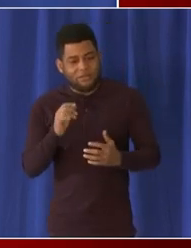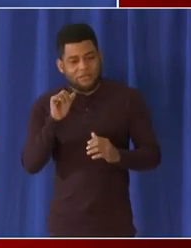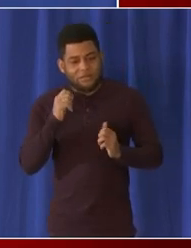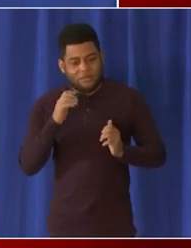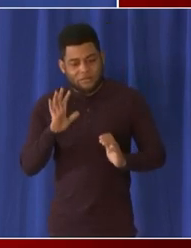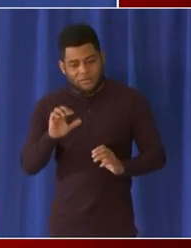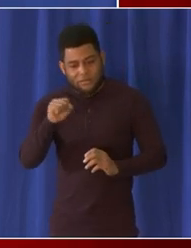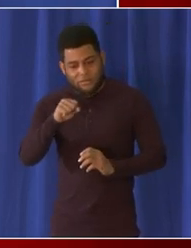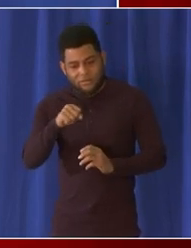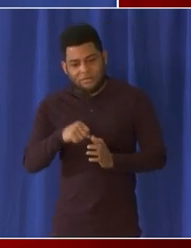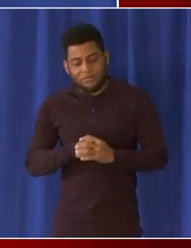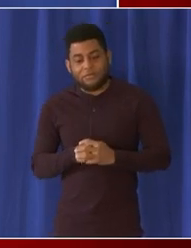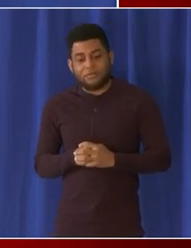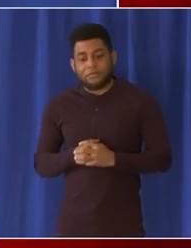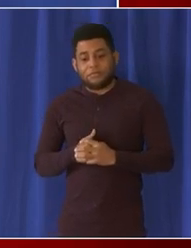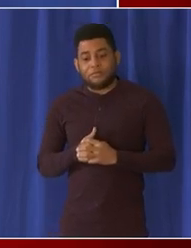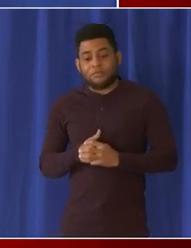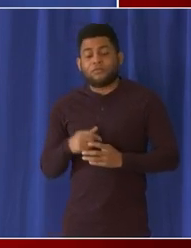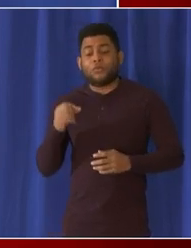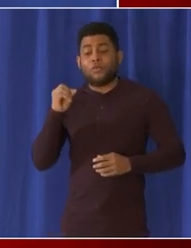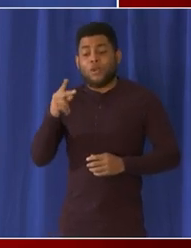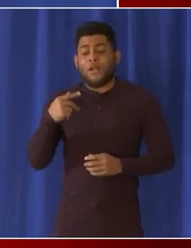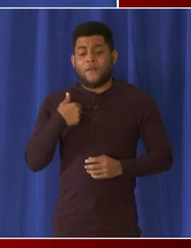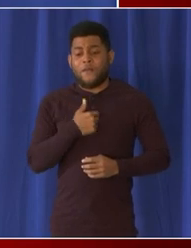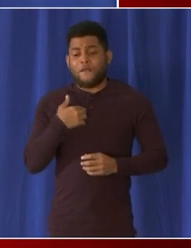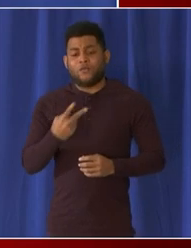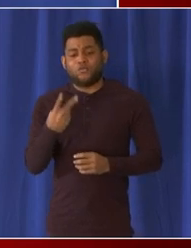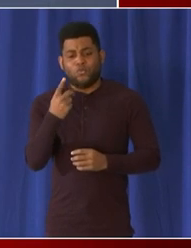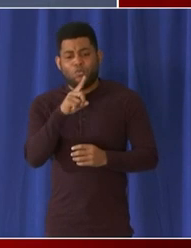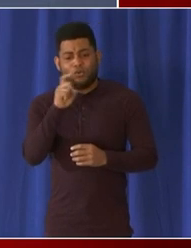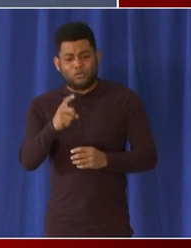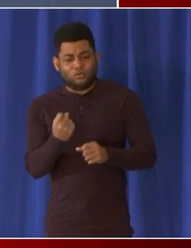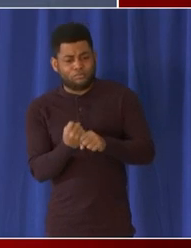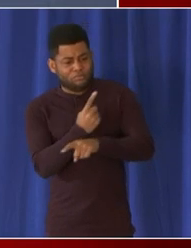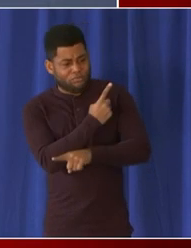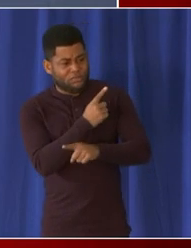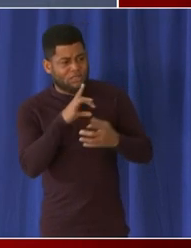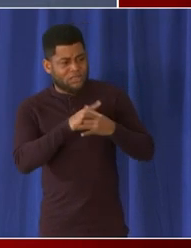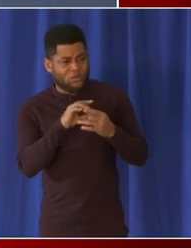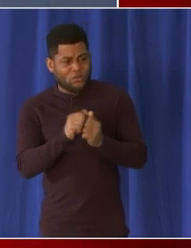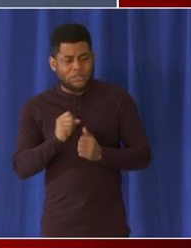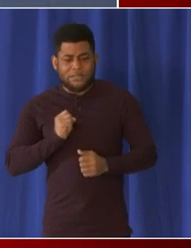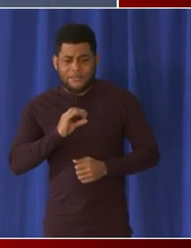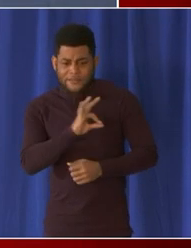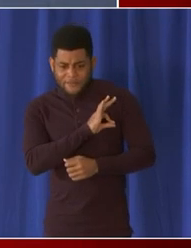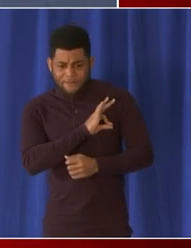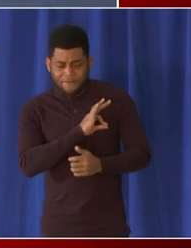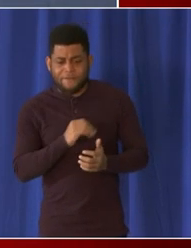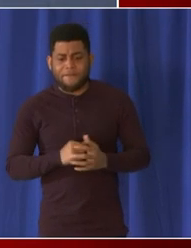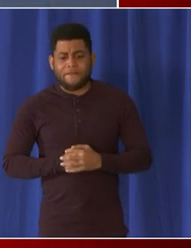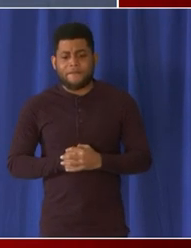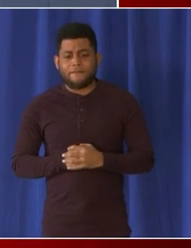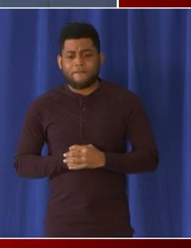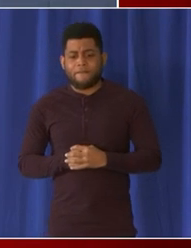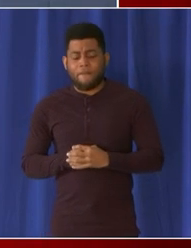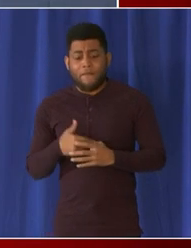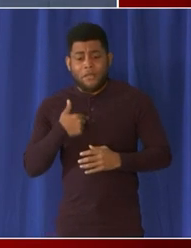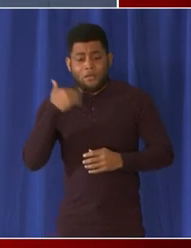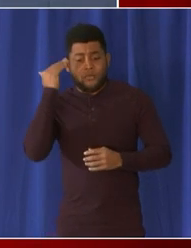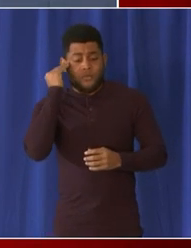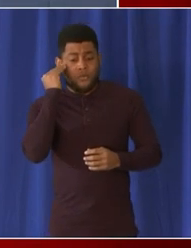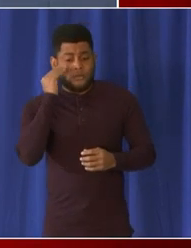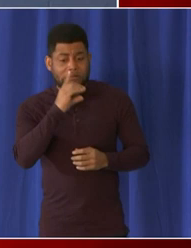was if i could ask just two off-topic questions about uh staffing both department of corrections there's been a change and then uh